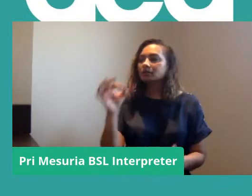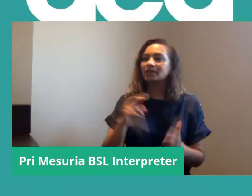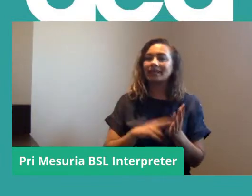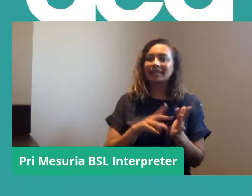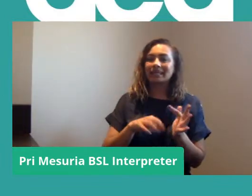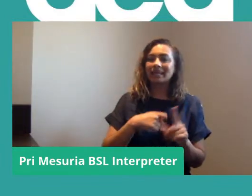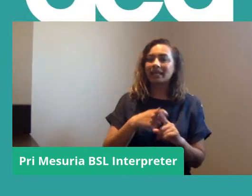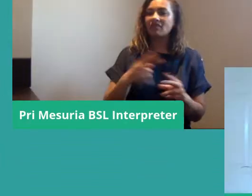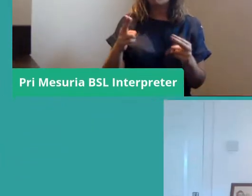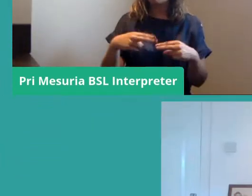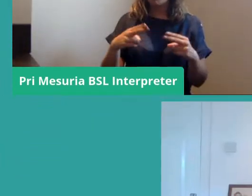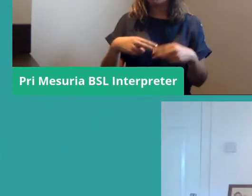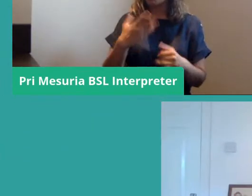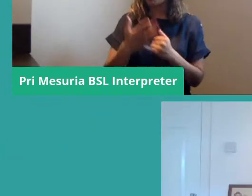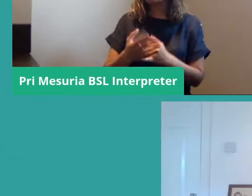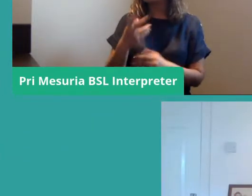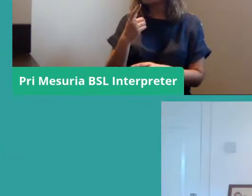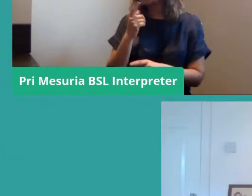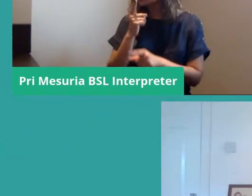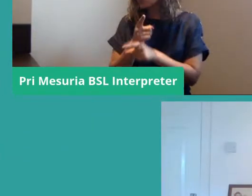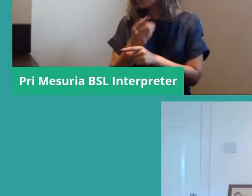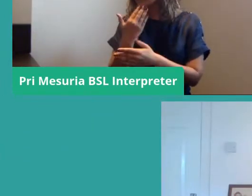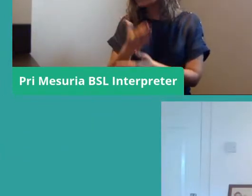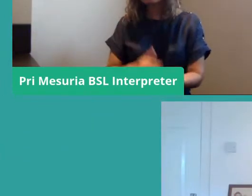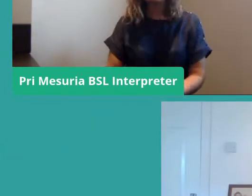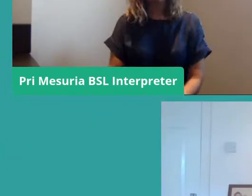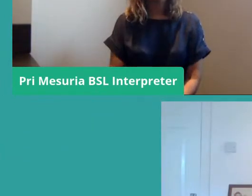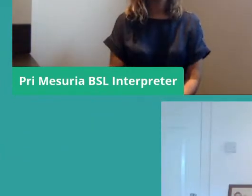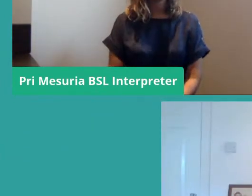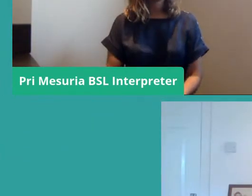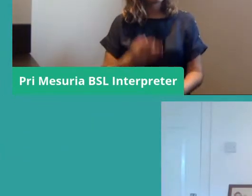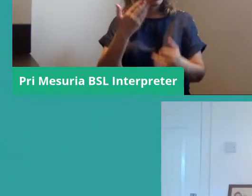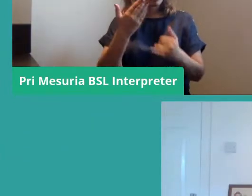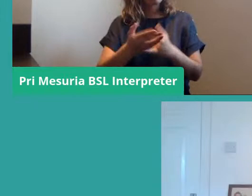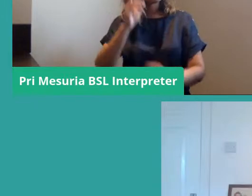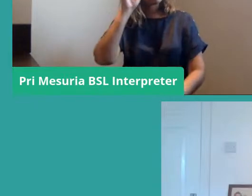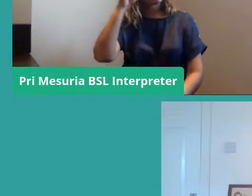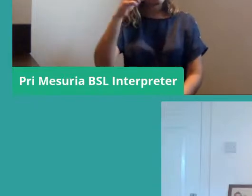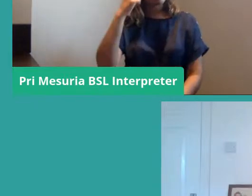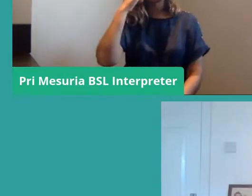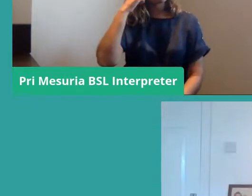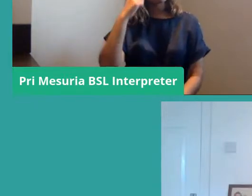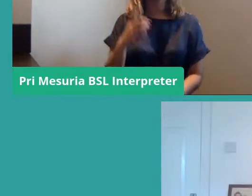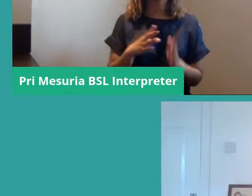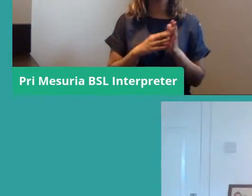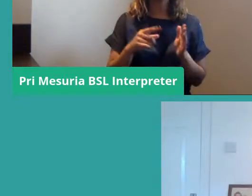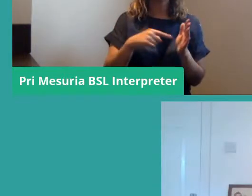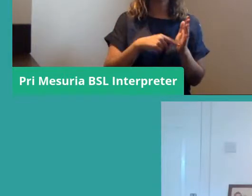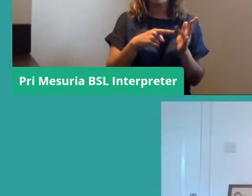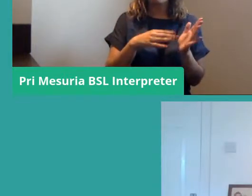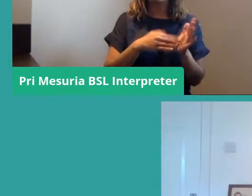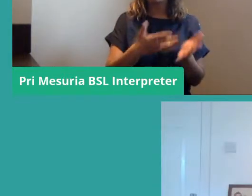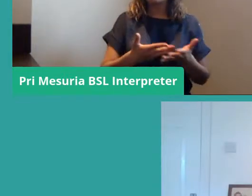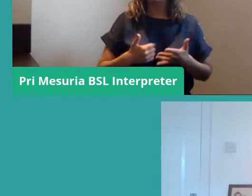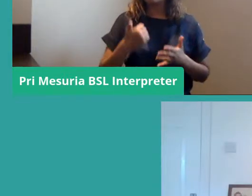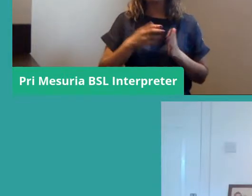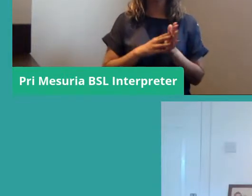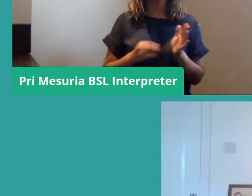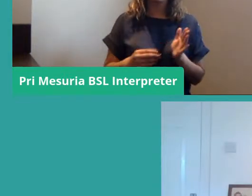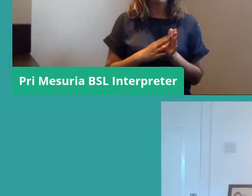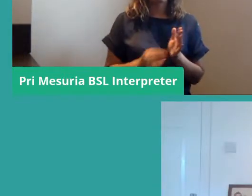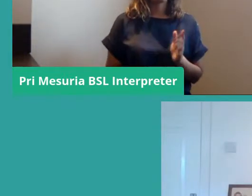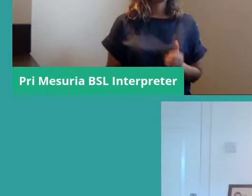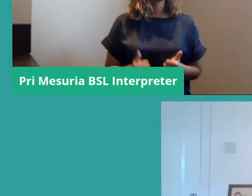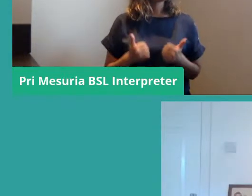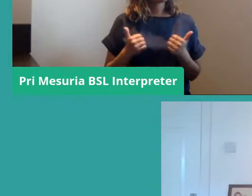for a final word yeah just a final thought really I thought the example Tom gave was a really good um answer